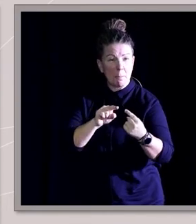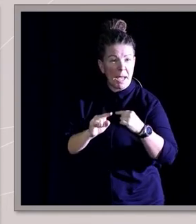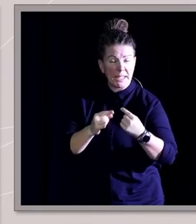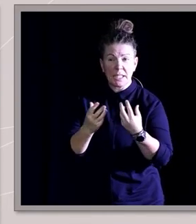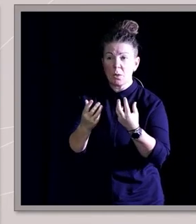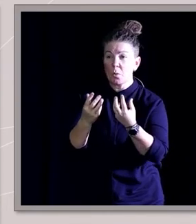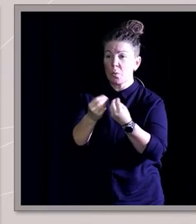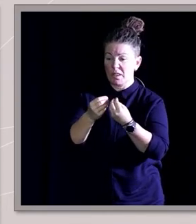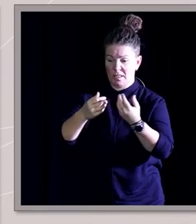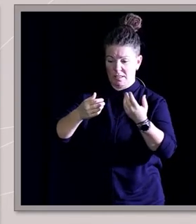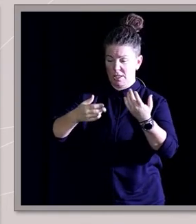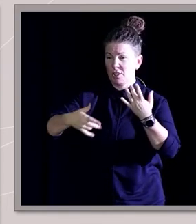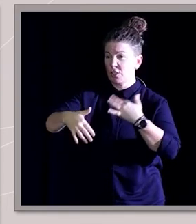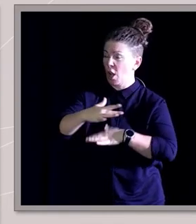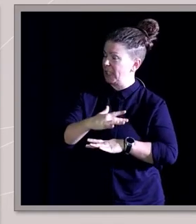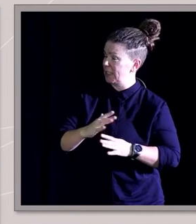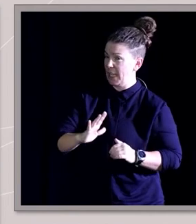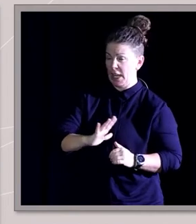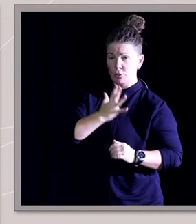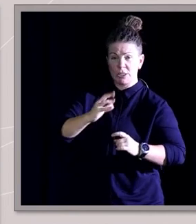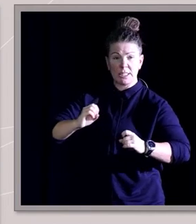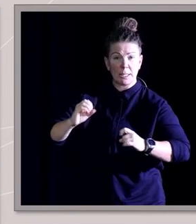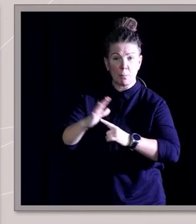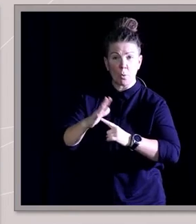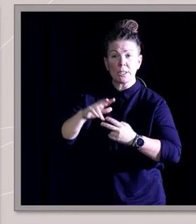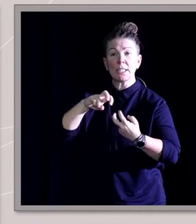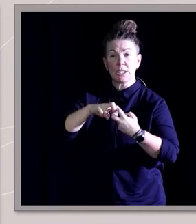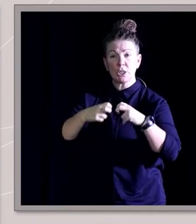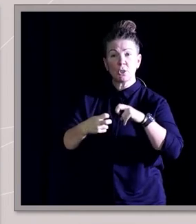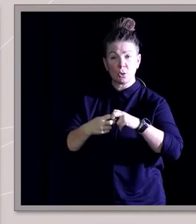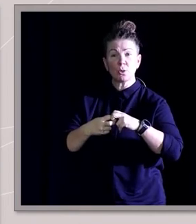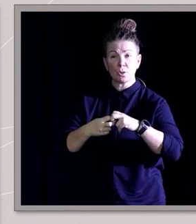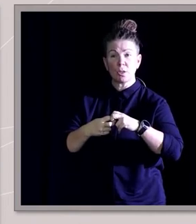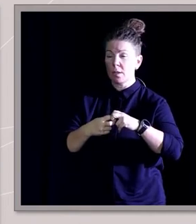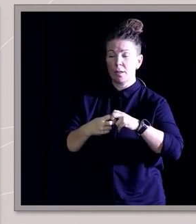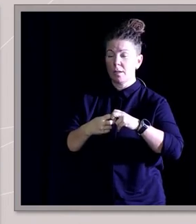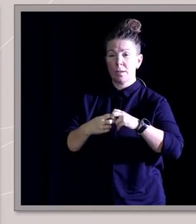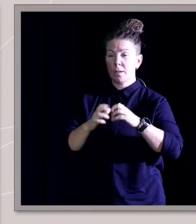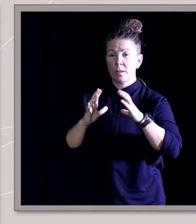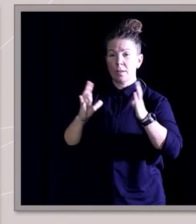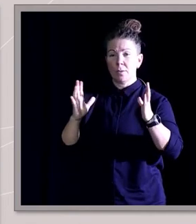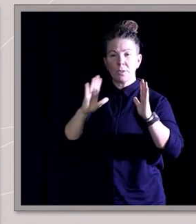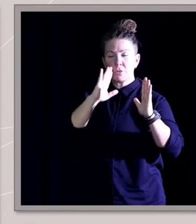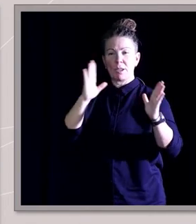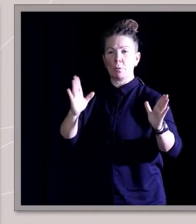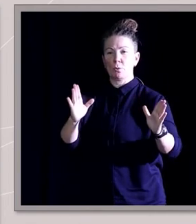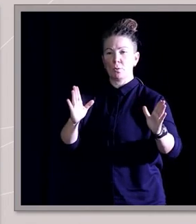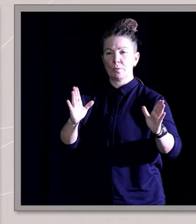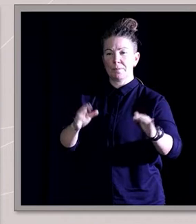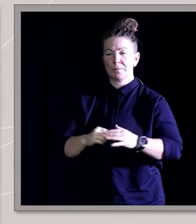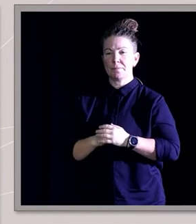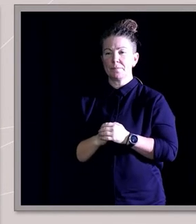society's most interesting and important issues in the media was just absolutely incredible for me.